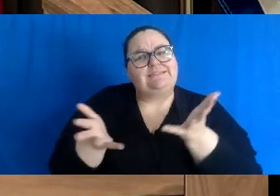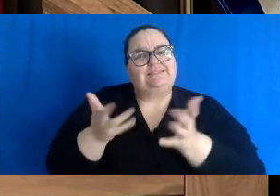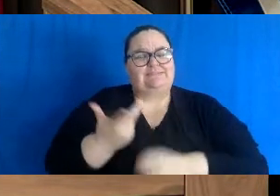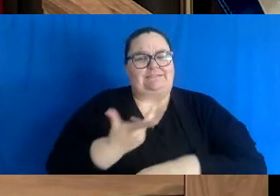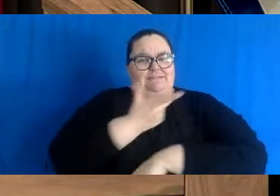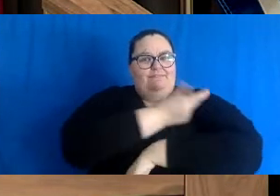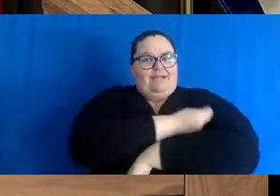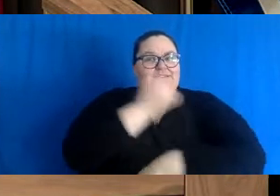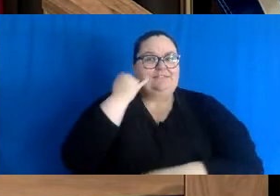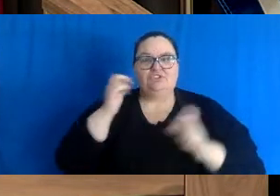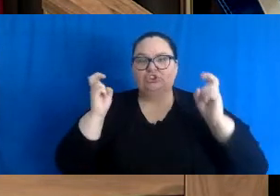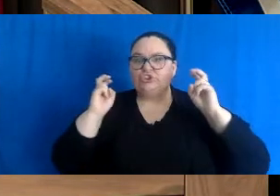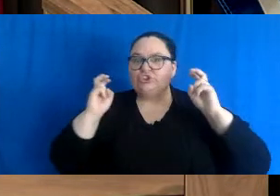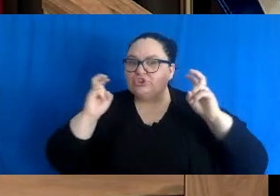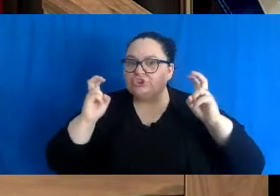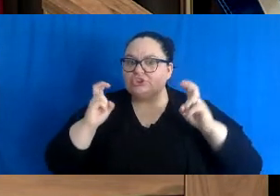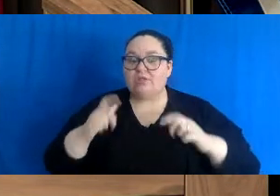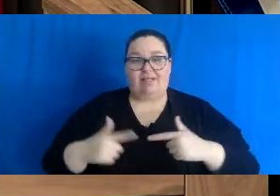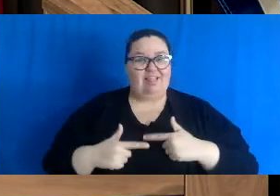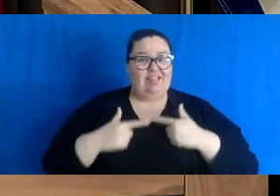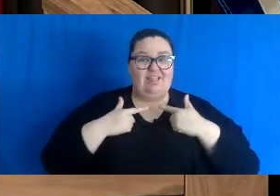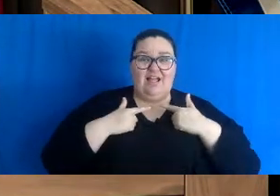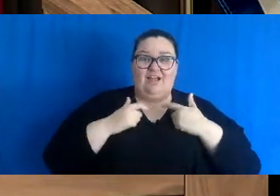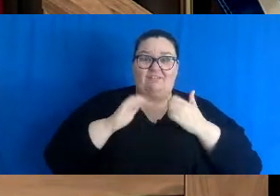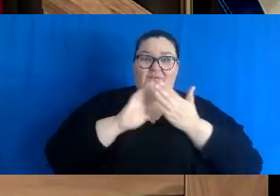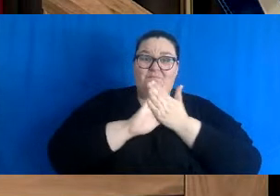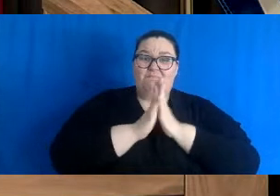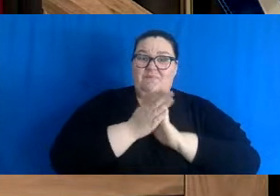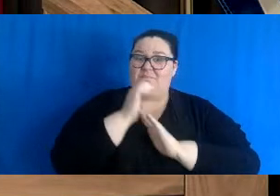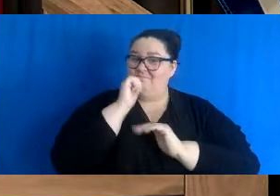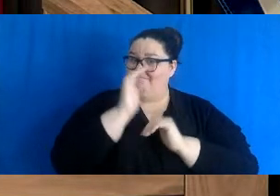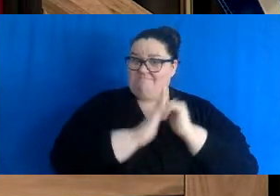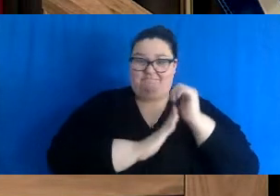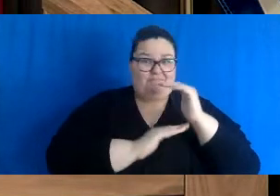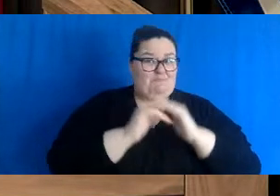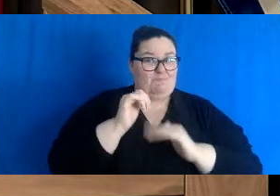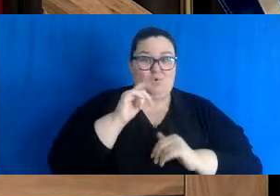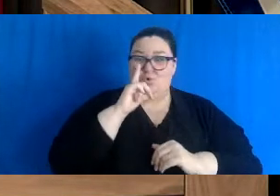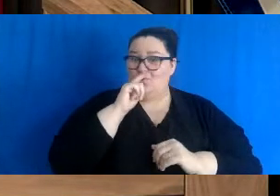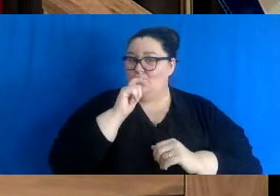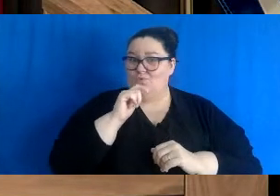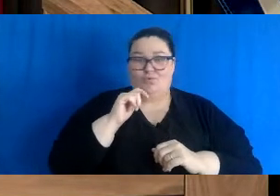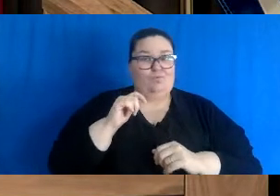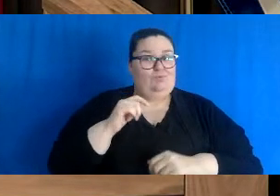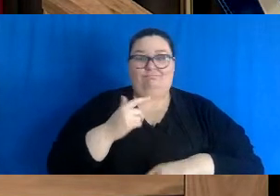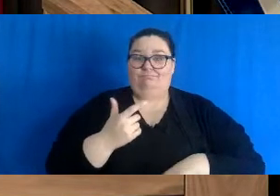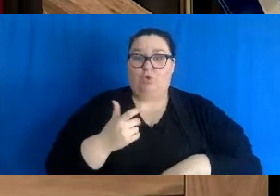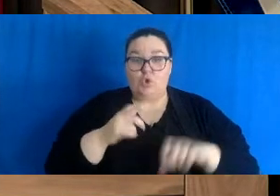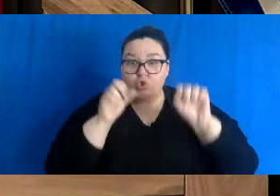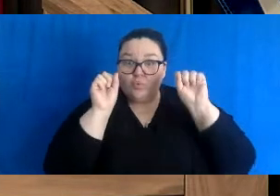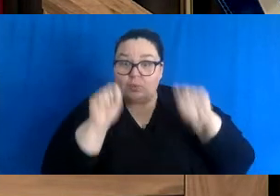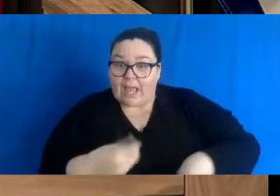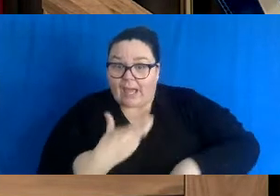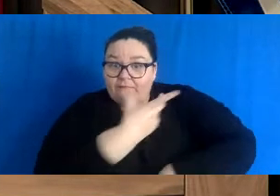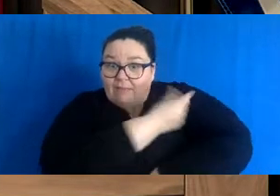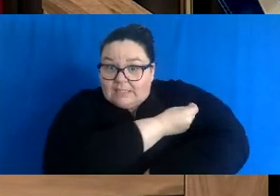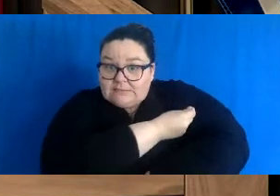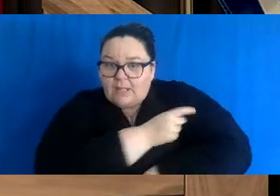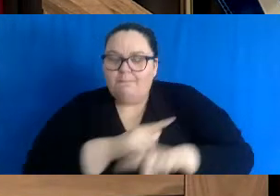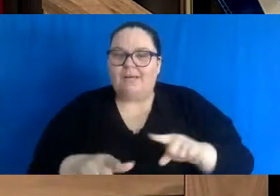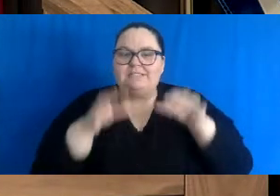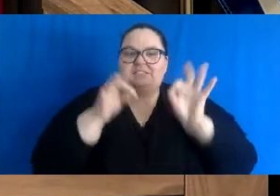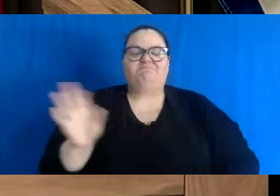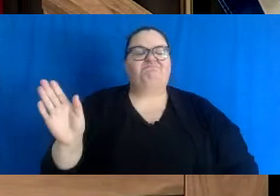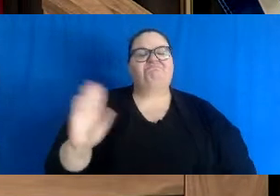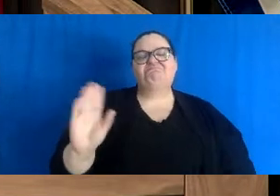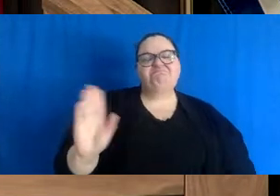Life will become increasingly uncomfortable and more difficult for those who are able to be vaccinated but choose not to